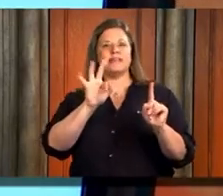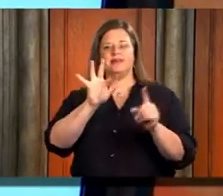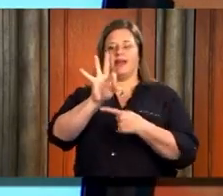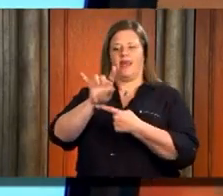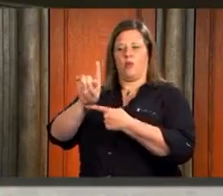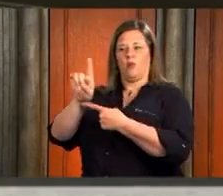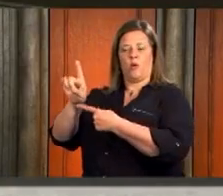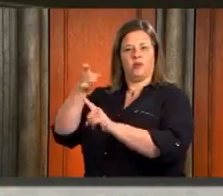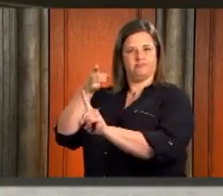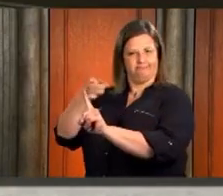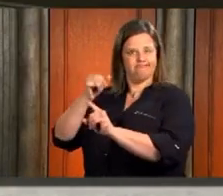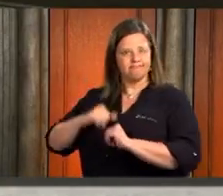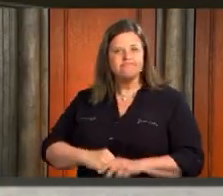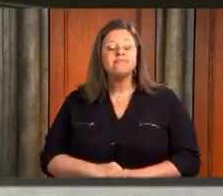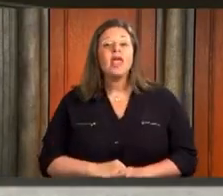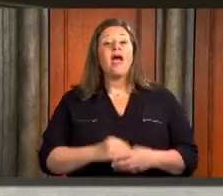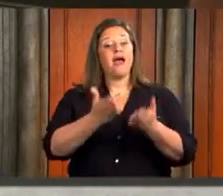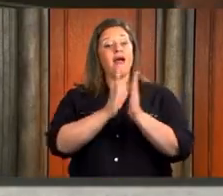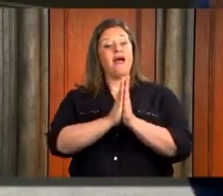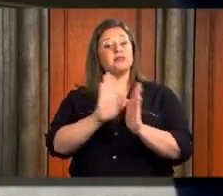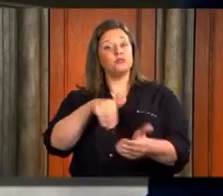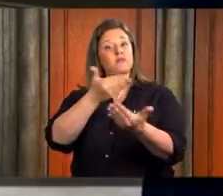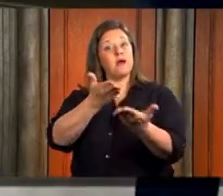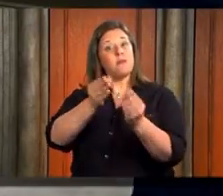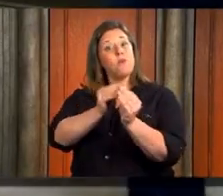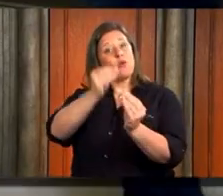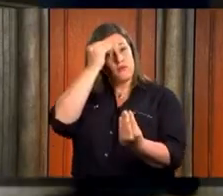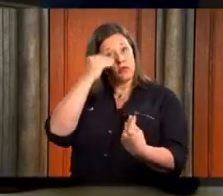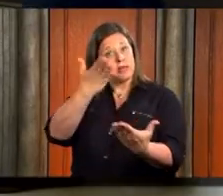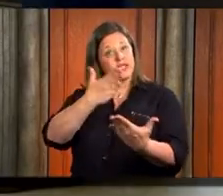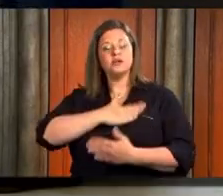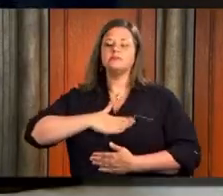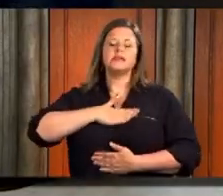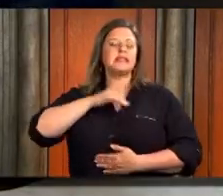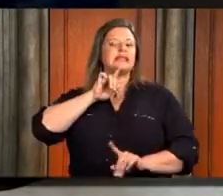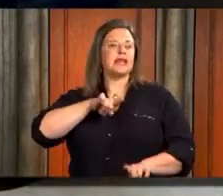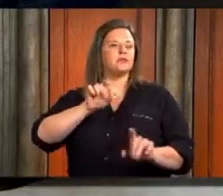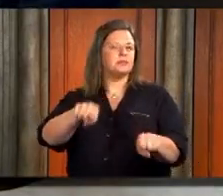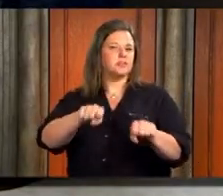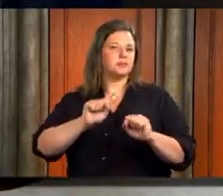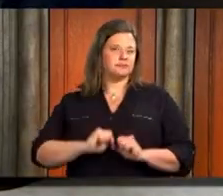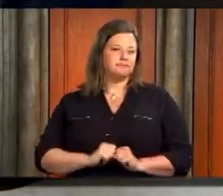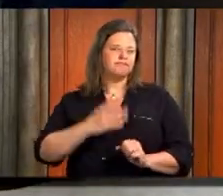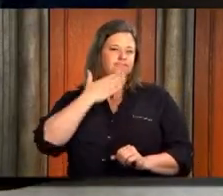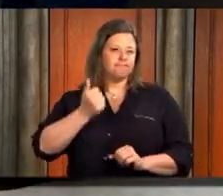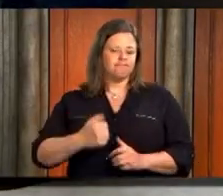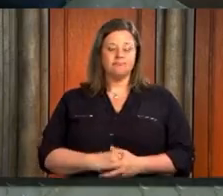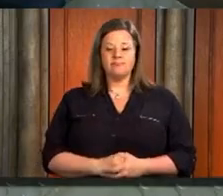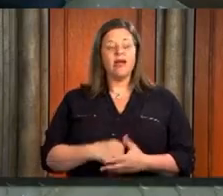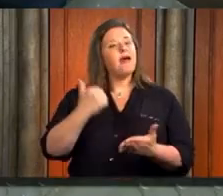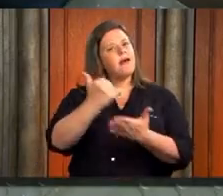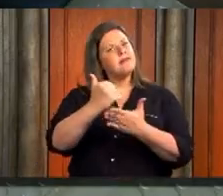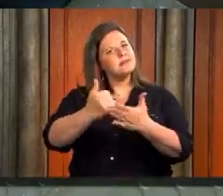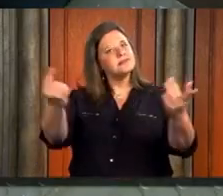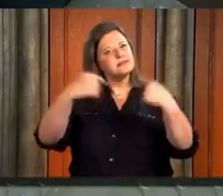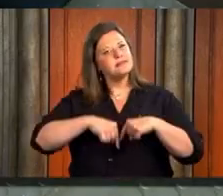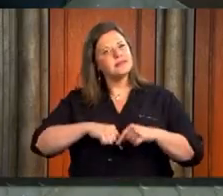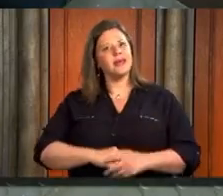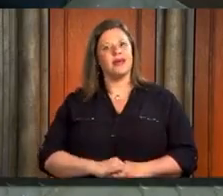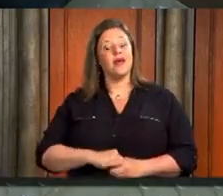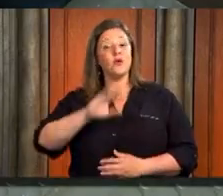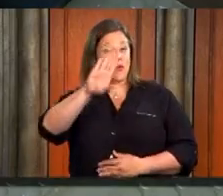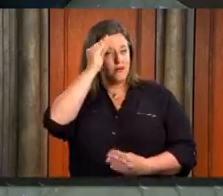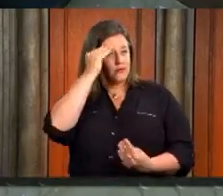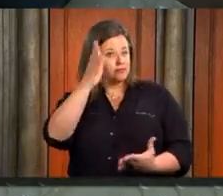loan recipient. When you're asked to provide more information, answer to the best of your ability. Help is on the way, and your